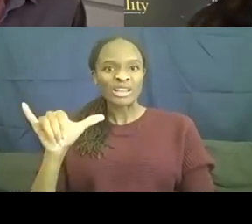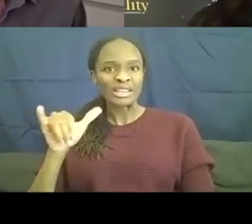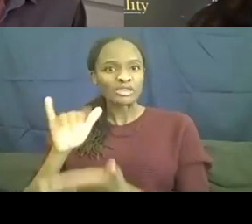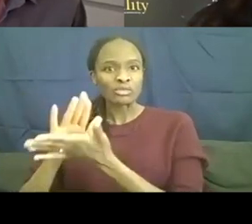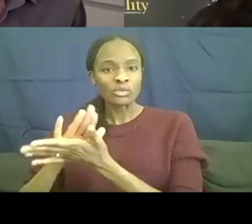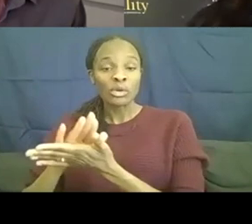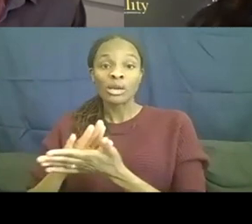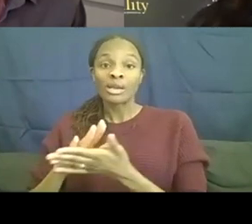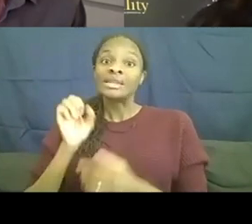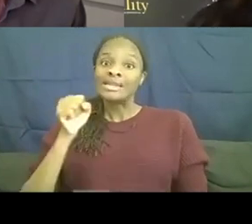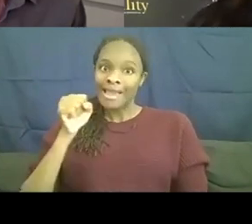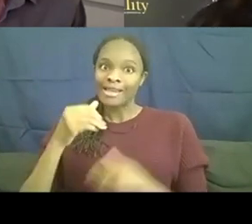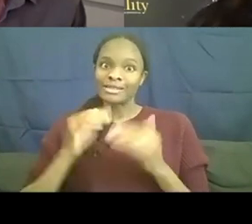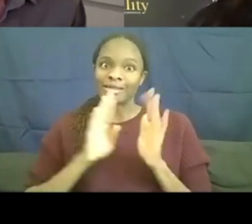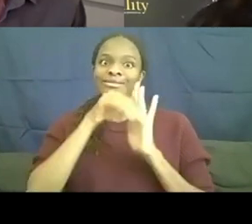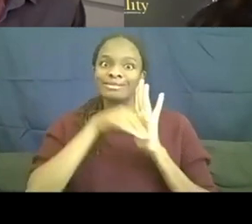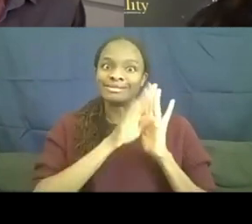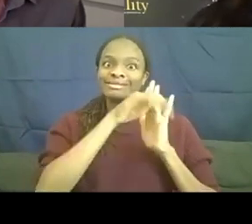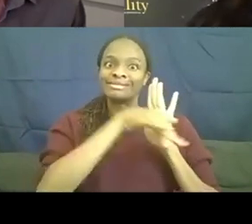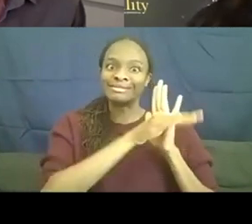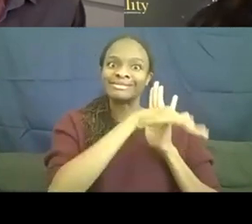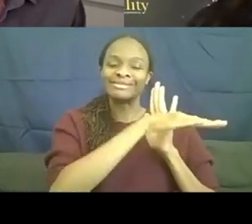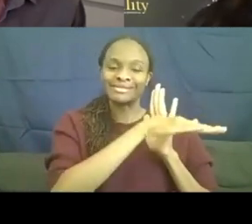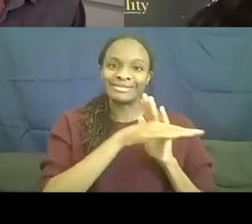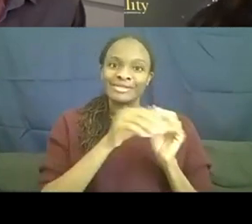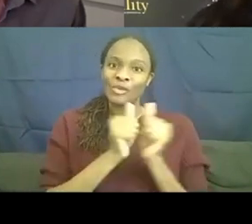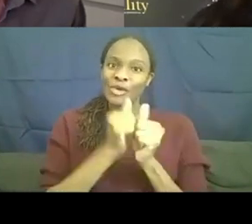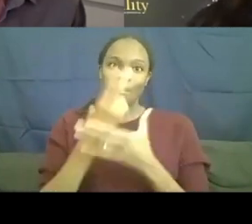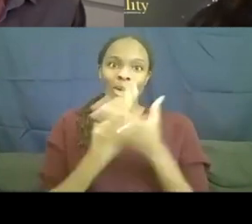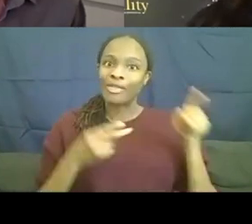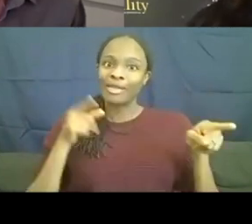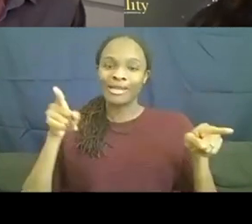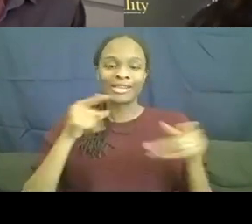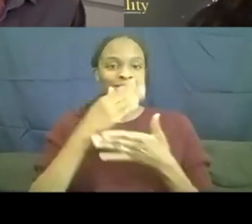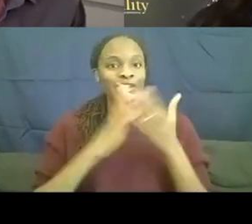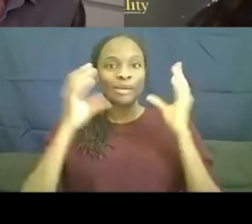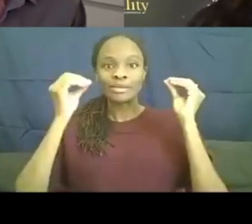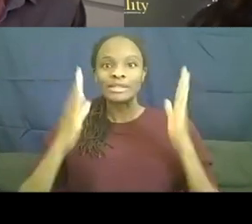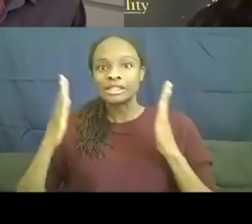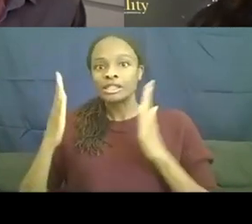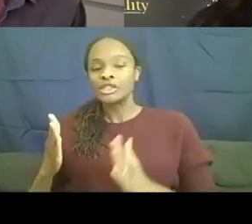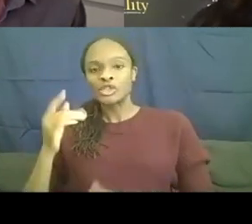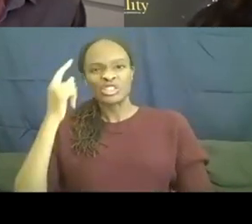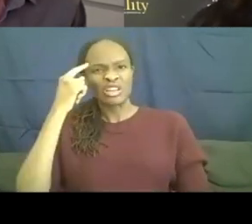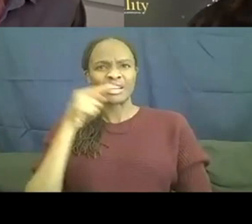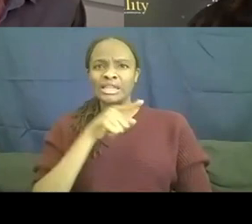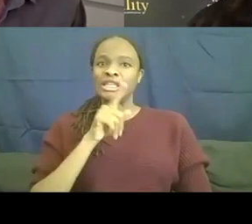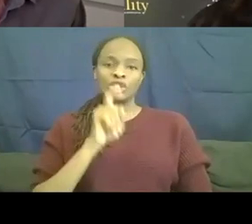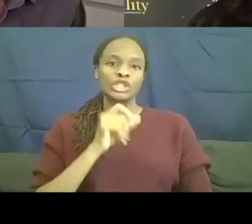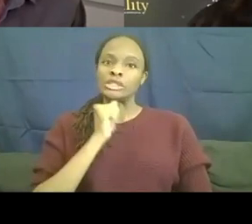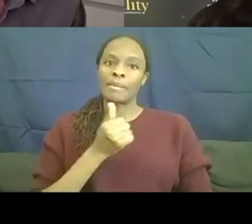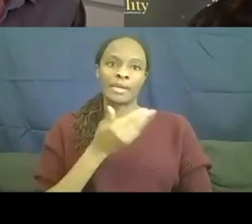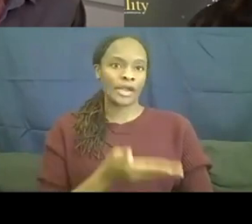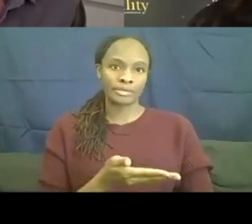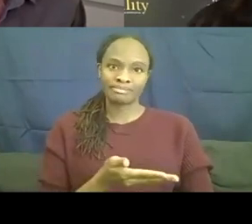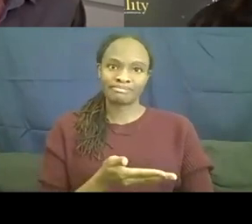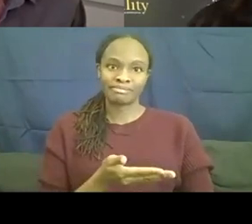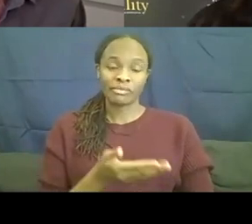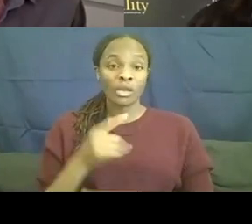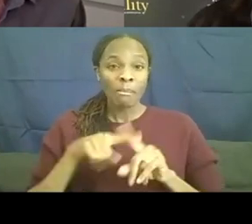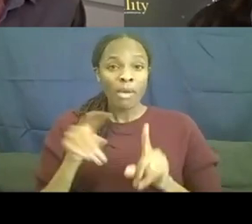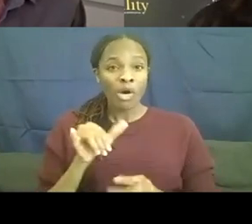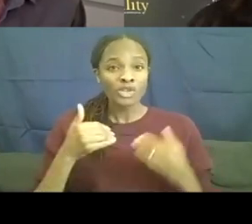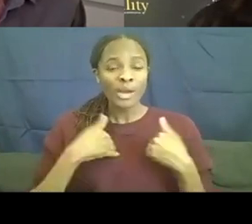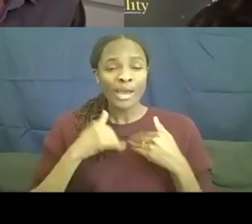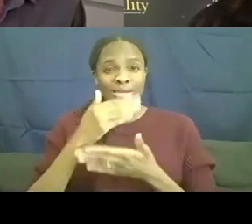bumps in the road from both sides. I mean, there were some teachers that didn't think he should be there, but there were also some people who